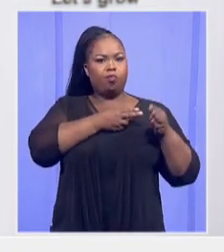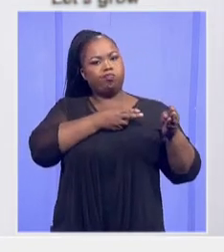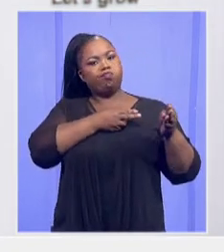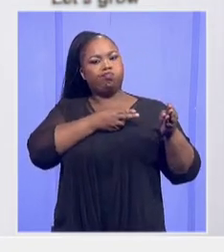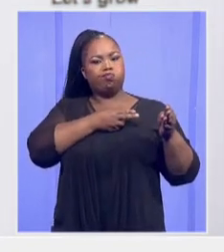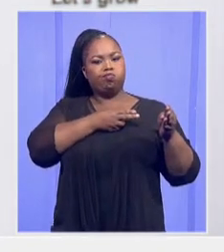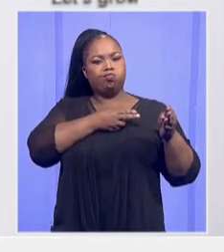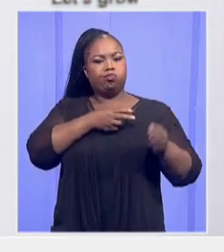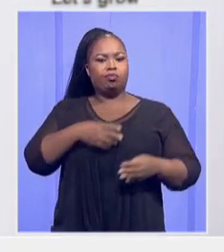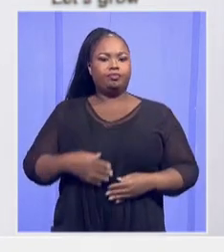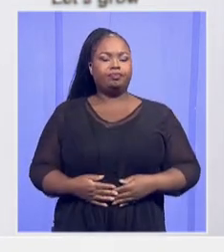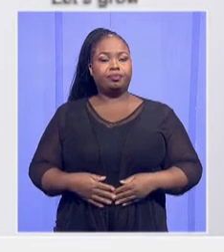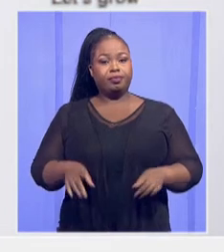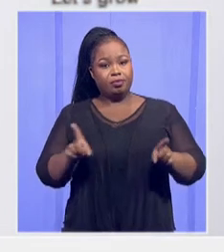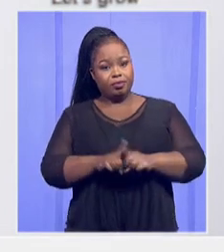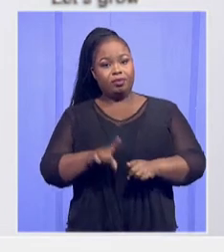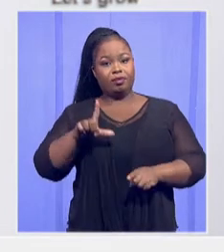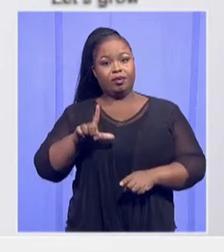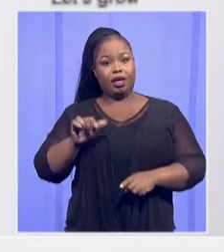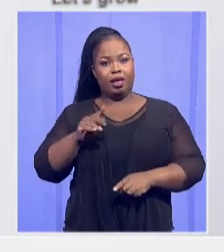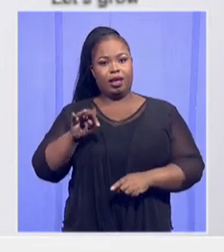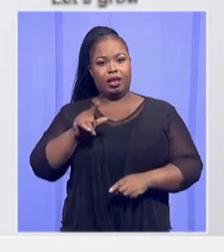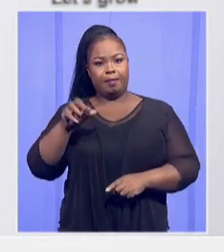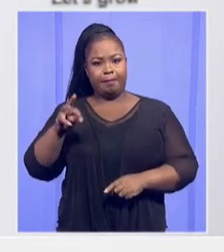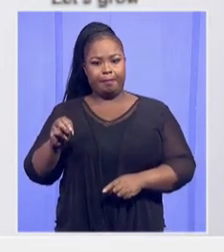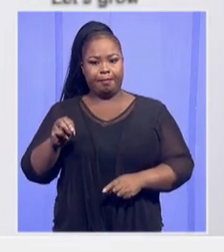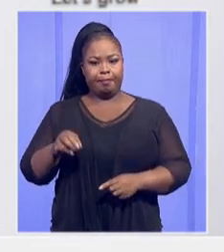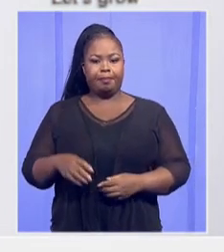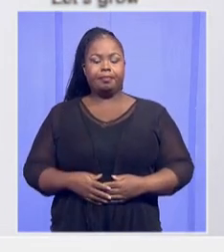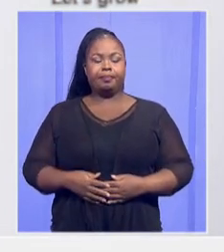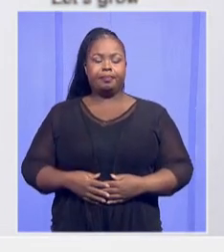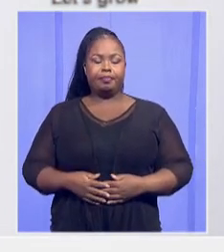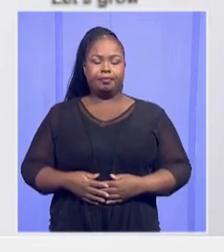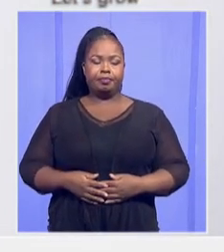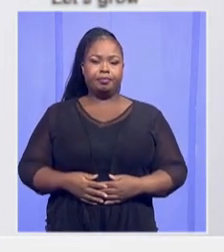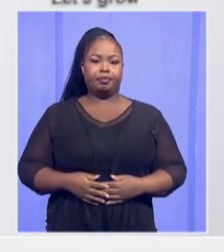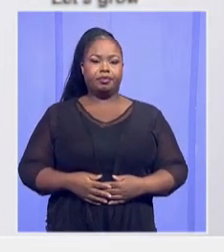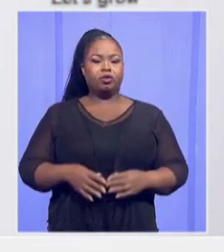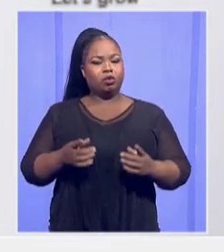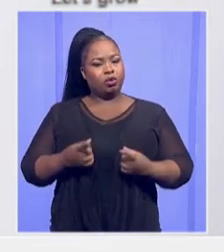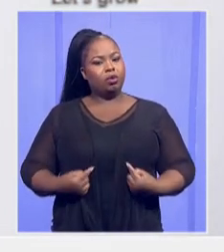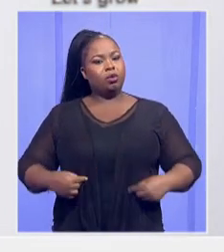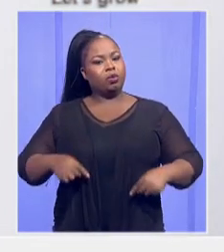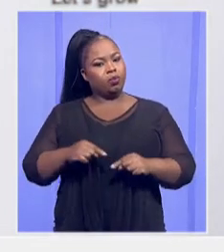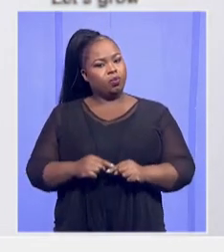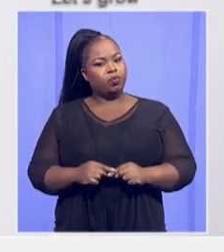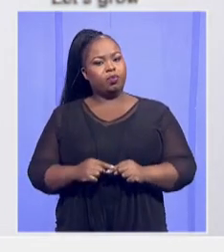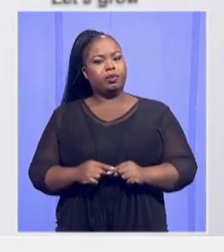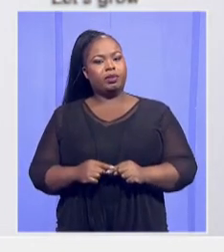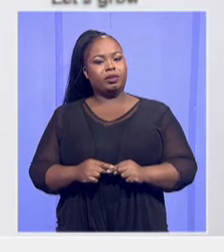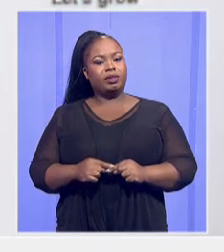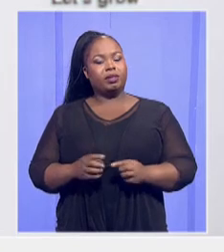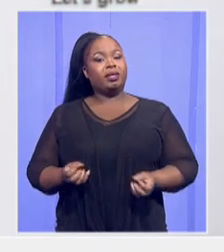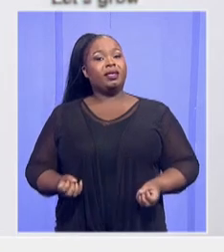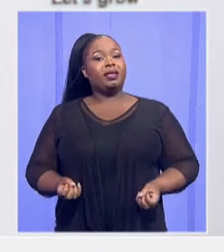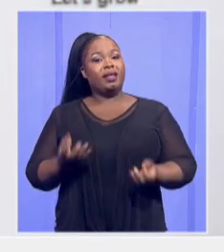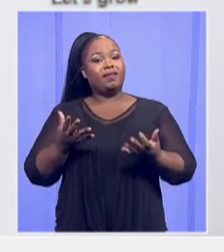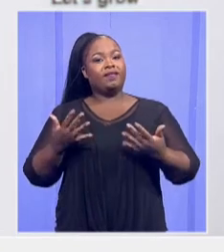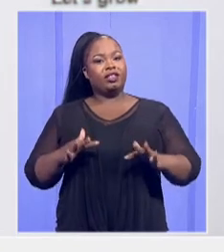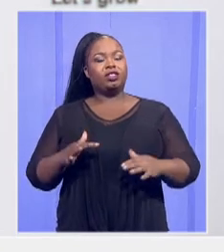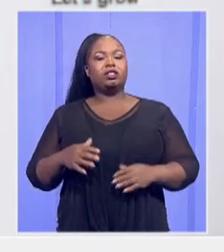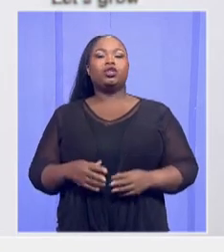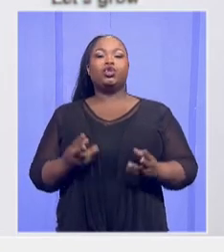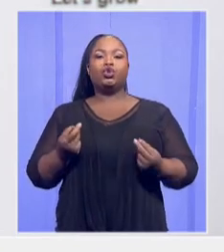But also with LUMGA, the fact of the matter is, we have provided new South African national standard